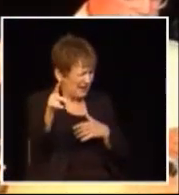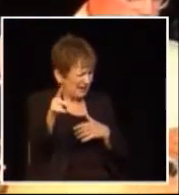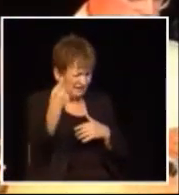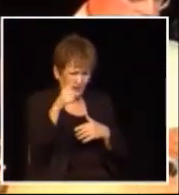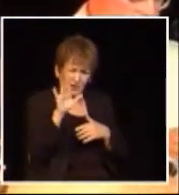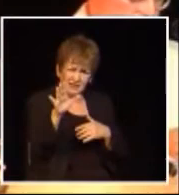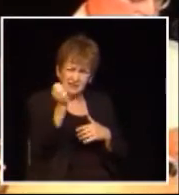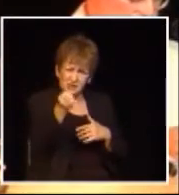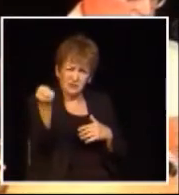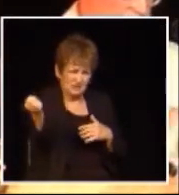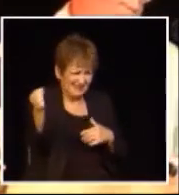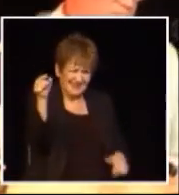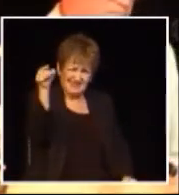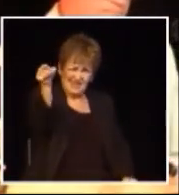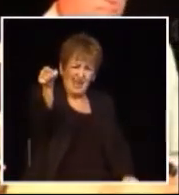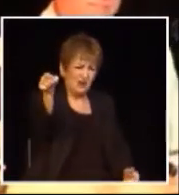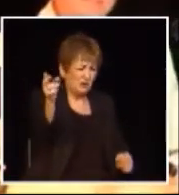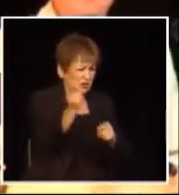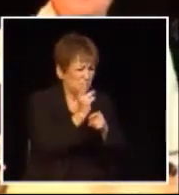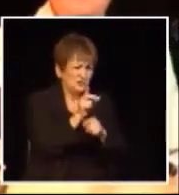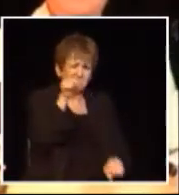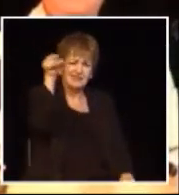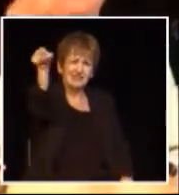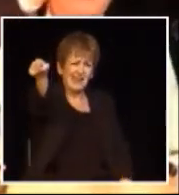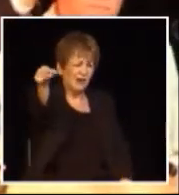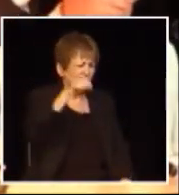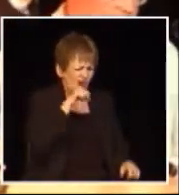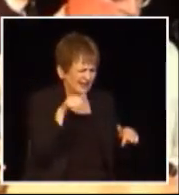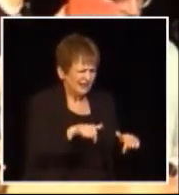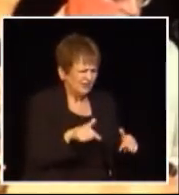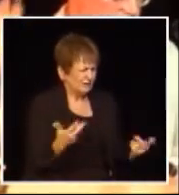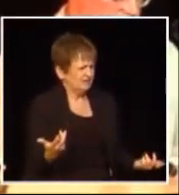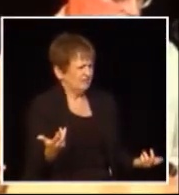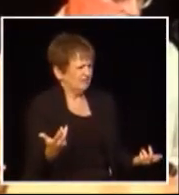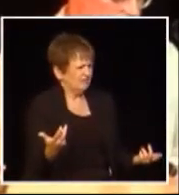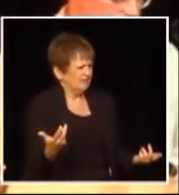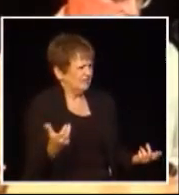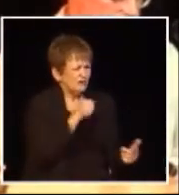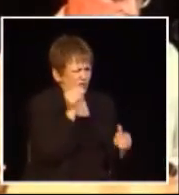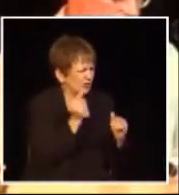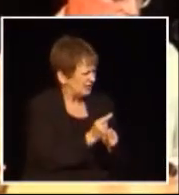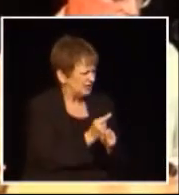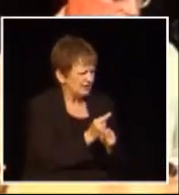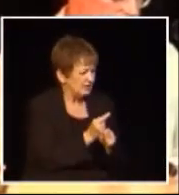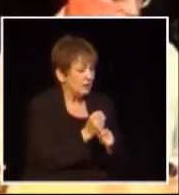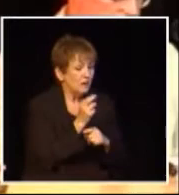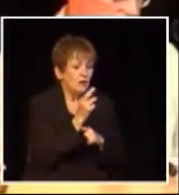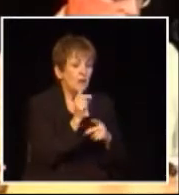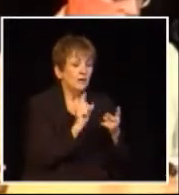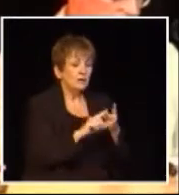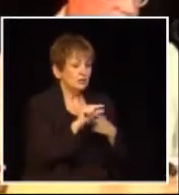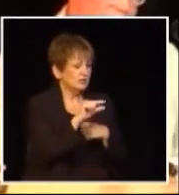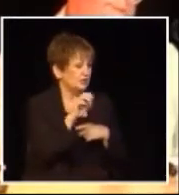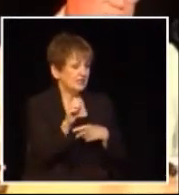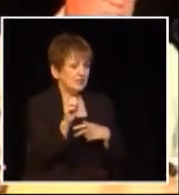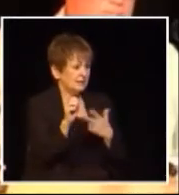break I have to pay him back his taxes on the equipment he buys to use someplace else no that bothers me